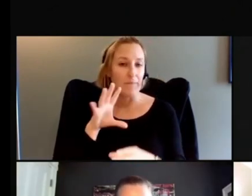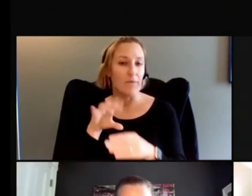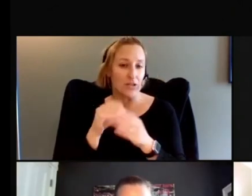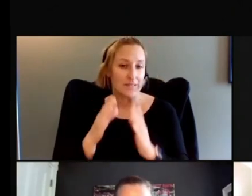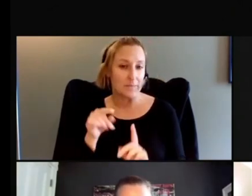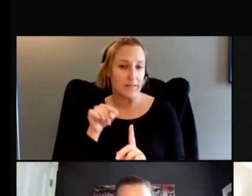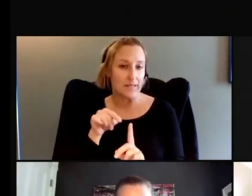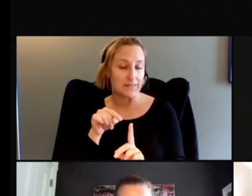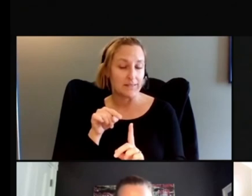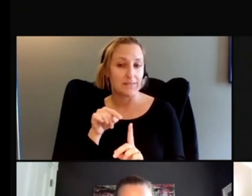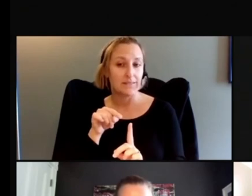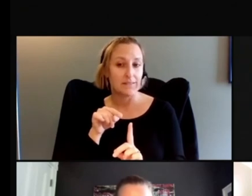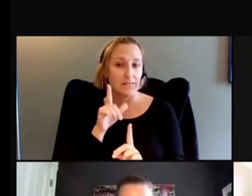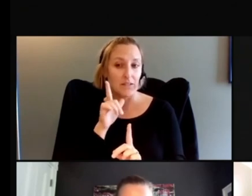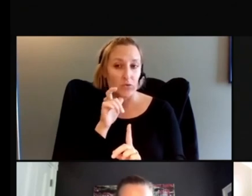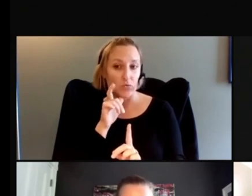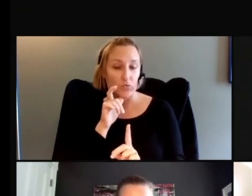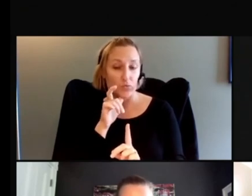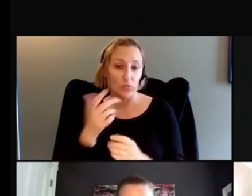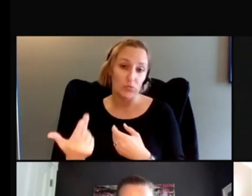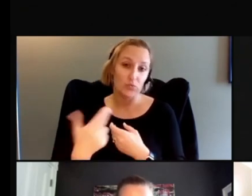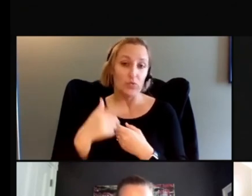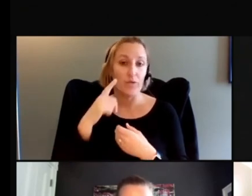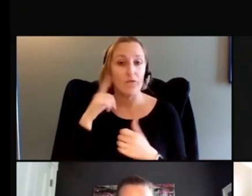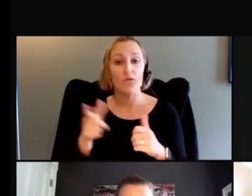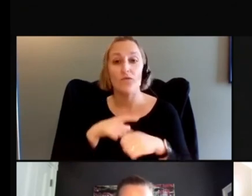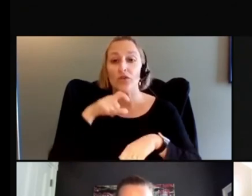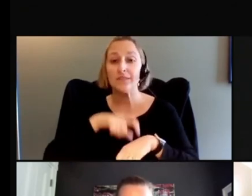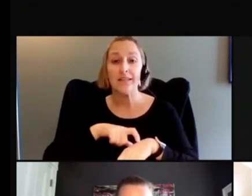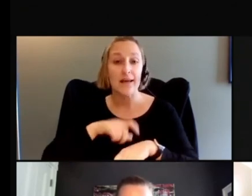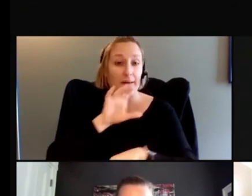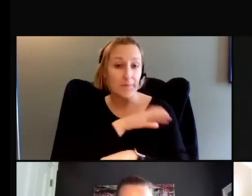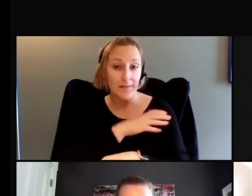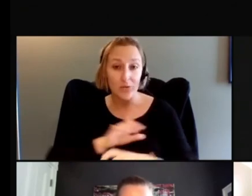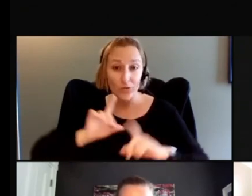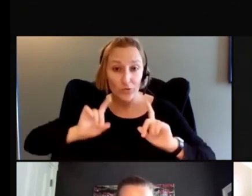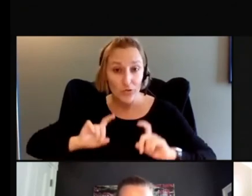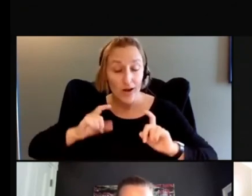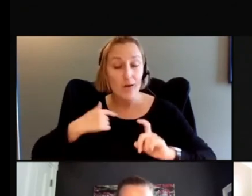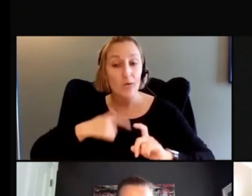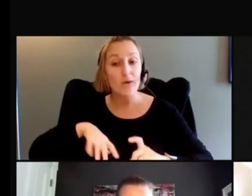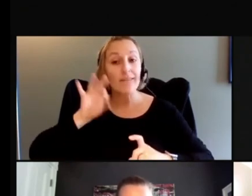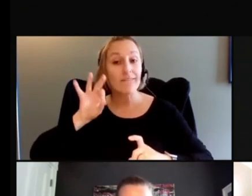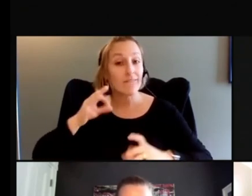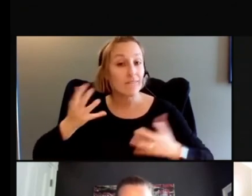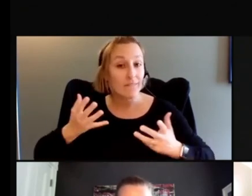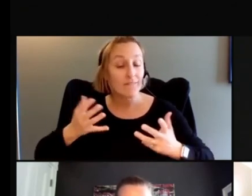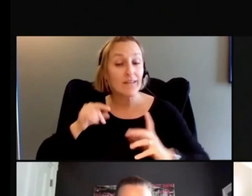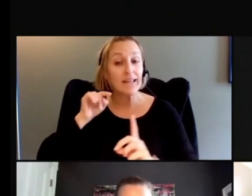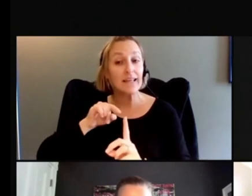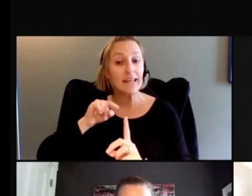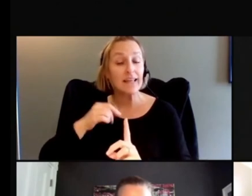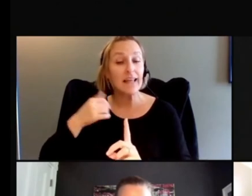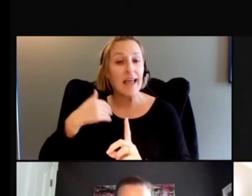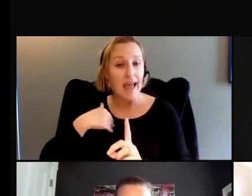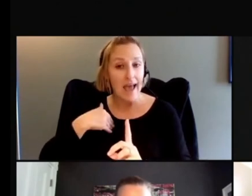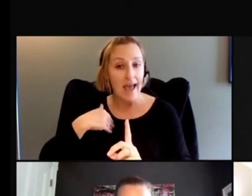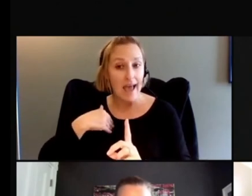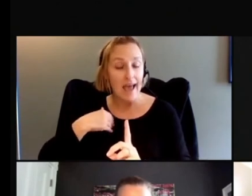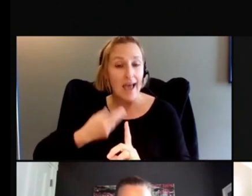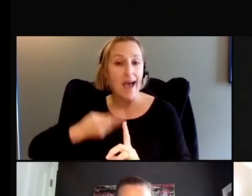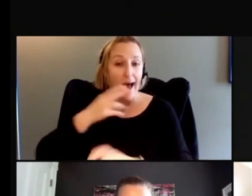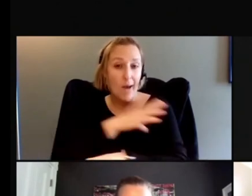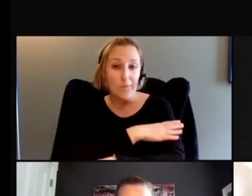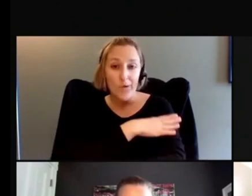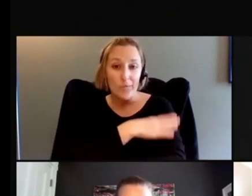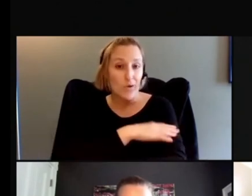participated for his first time for a clinical trial. We discovered that he had uncontrollable hypertension.